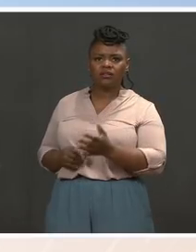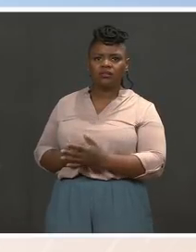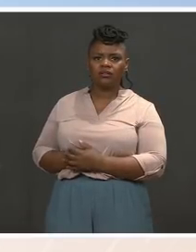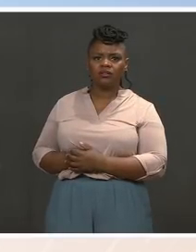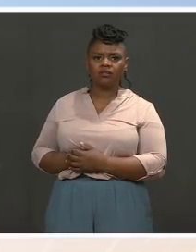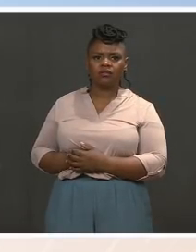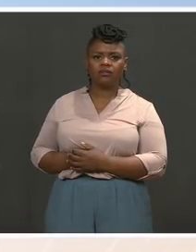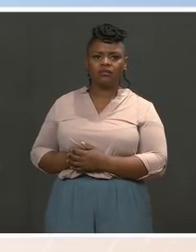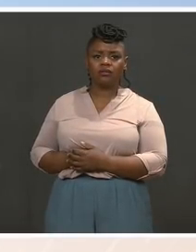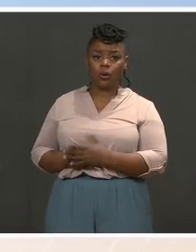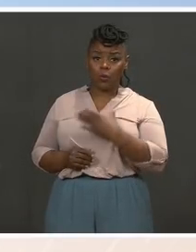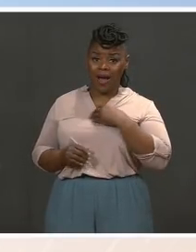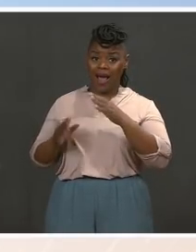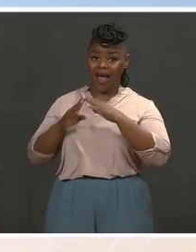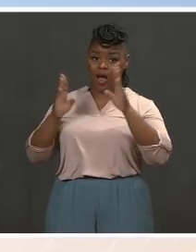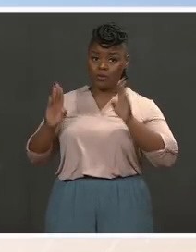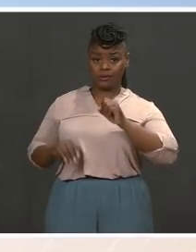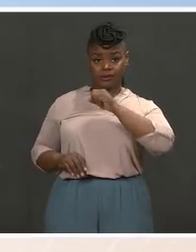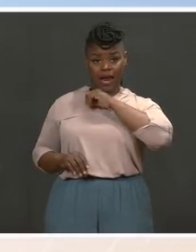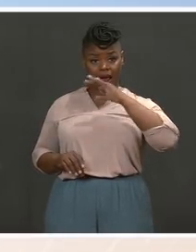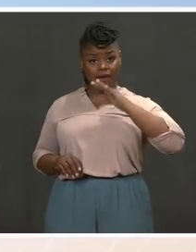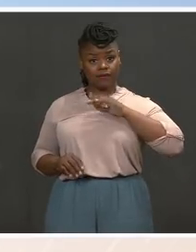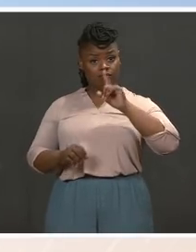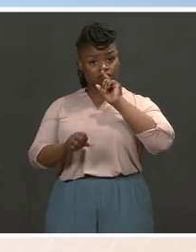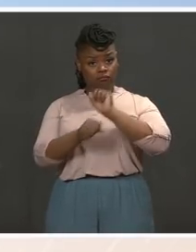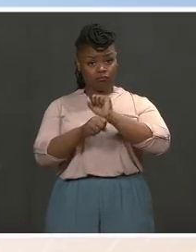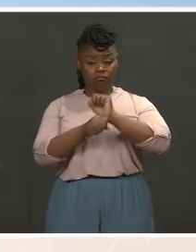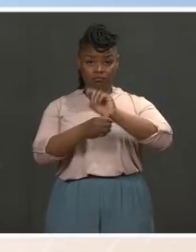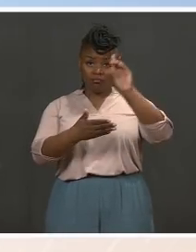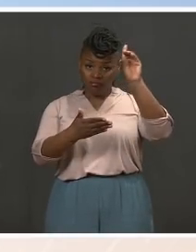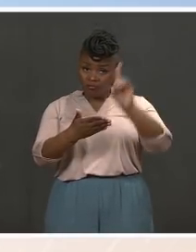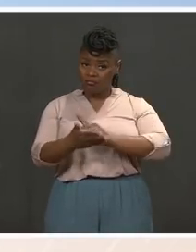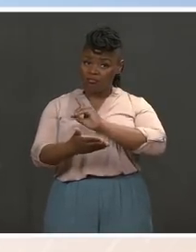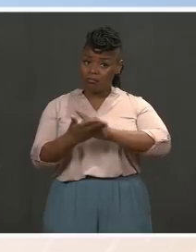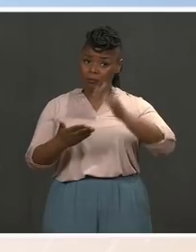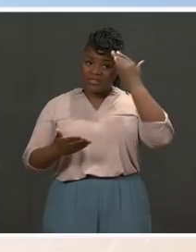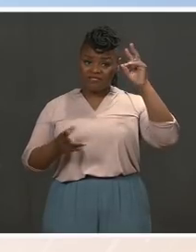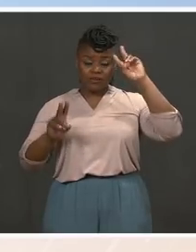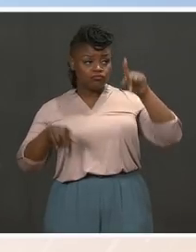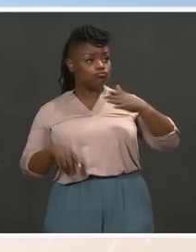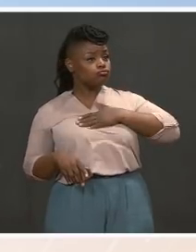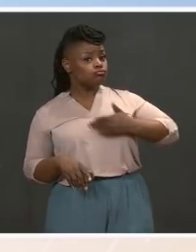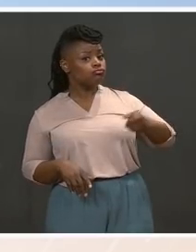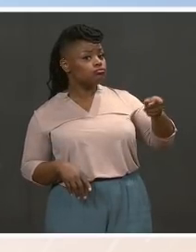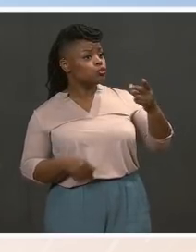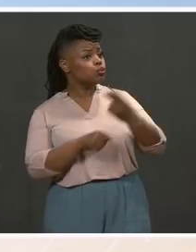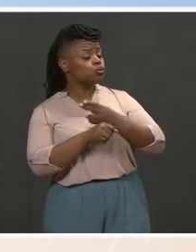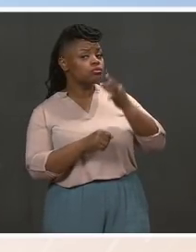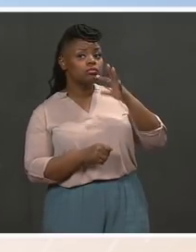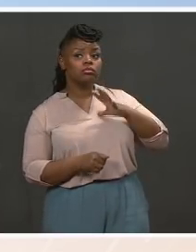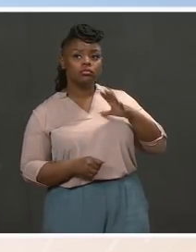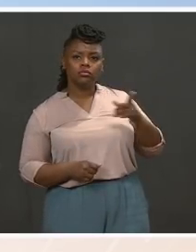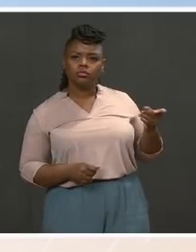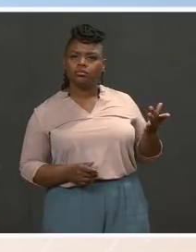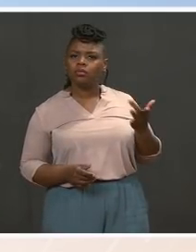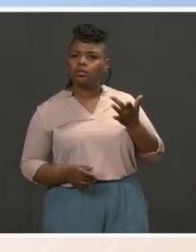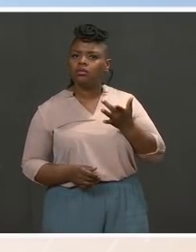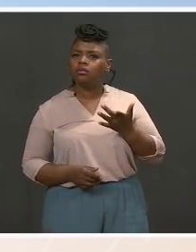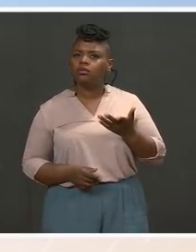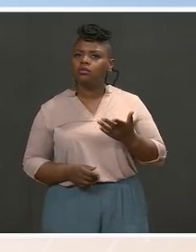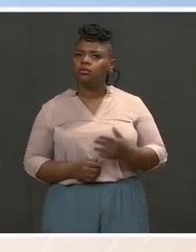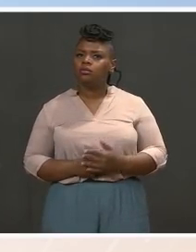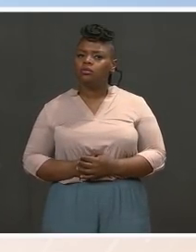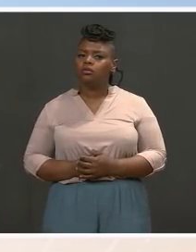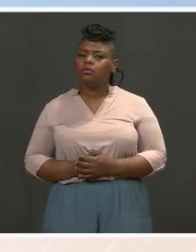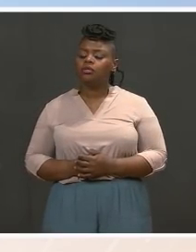disqualifying, especially considering the Vice President is herself a former marijuana user? MS. Well, let me first say that what we tried to